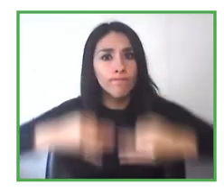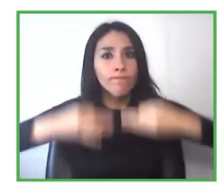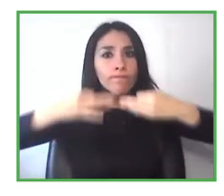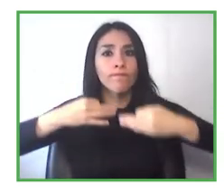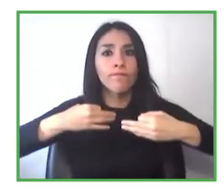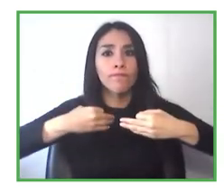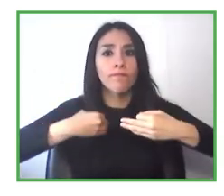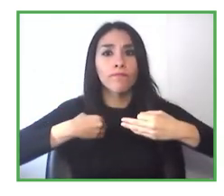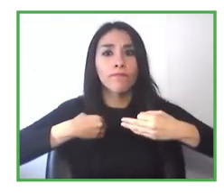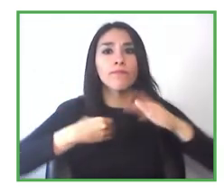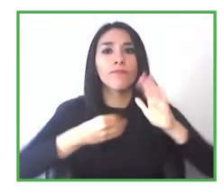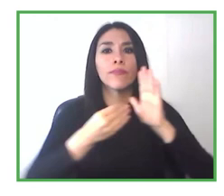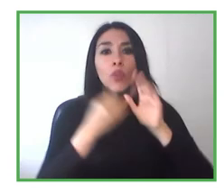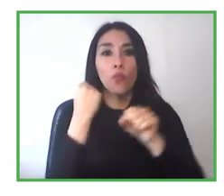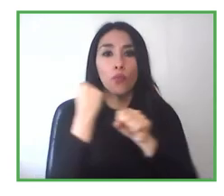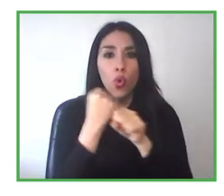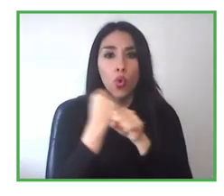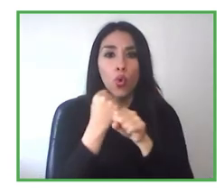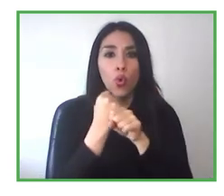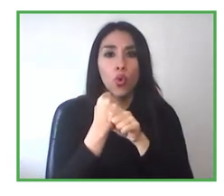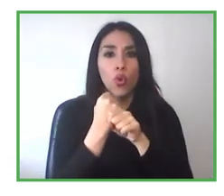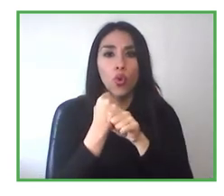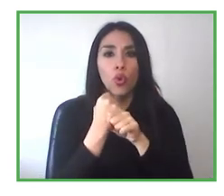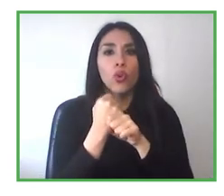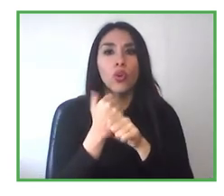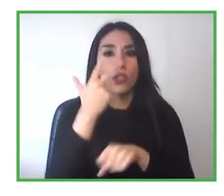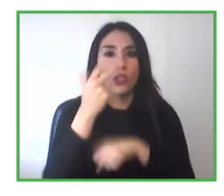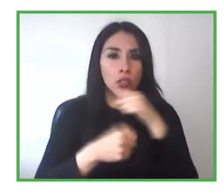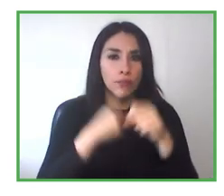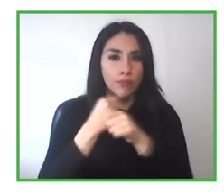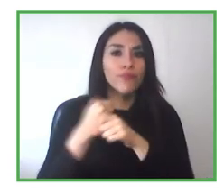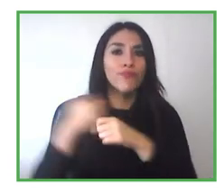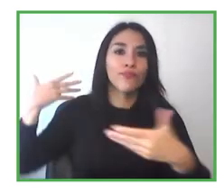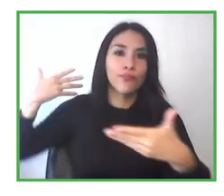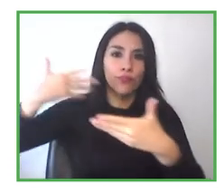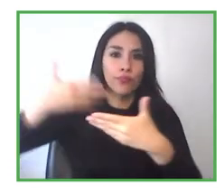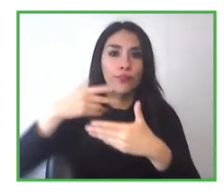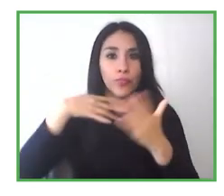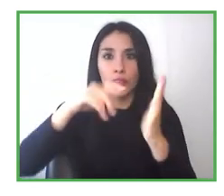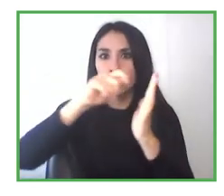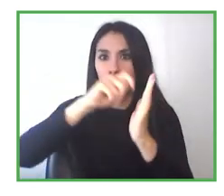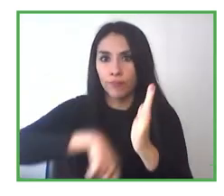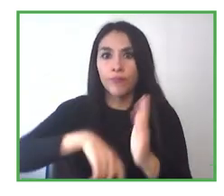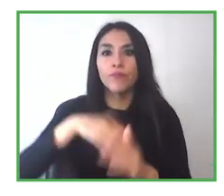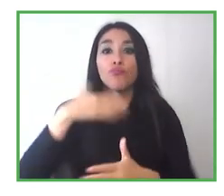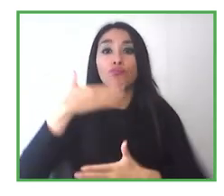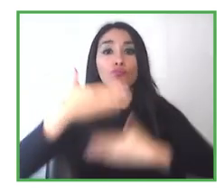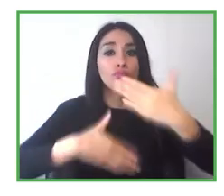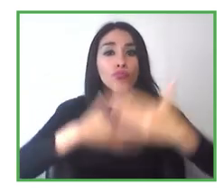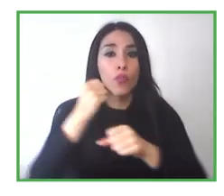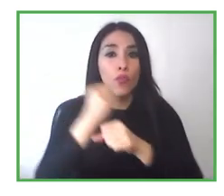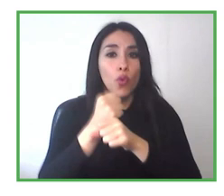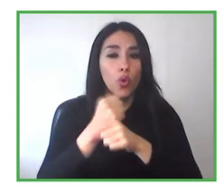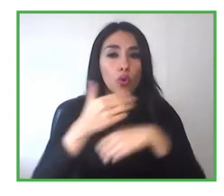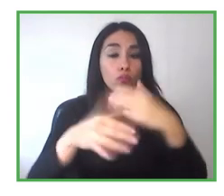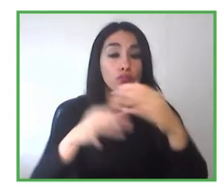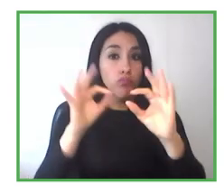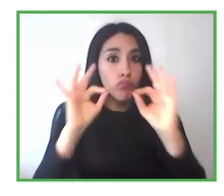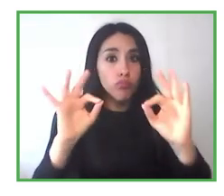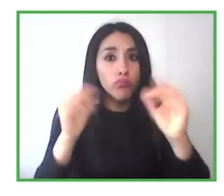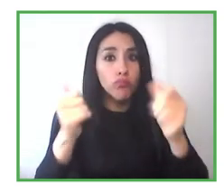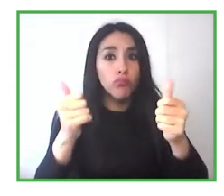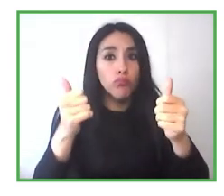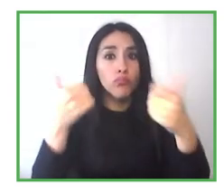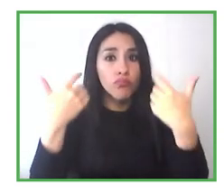three months to understand the permanency in their working position. And after we can